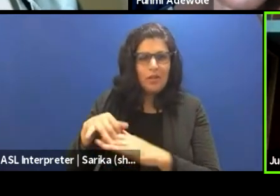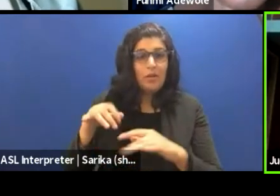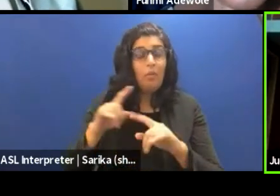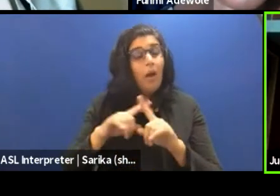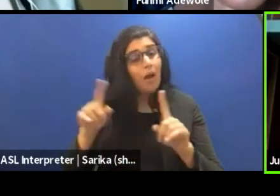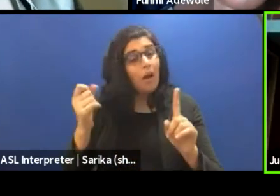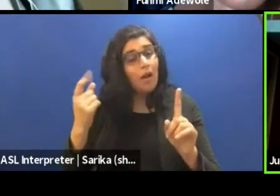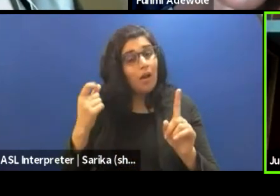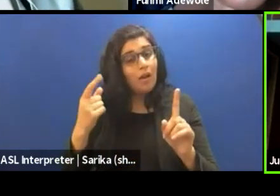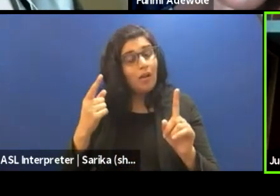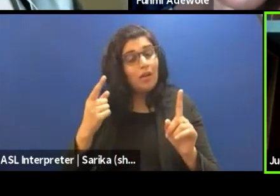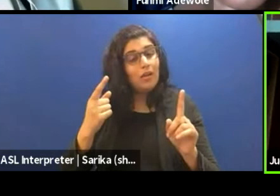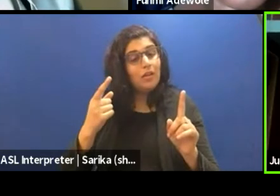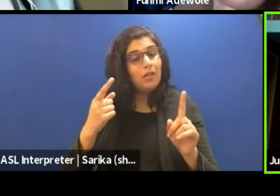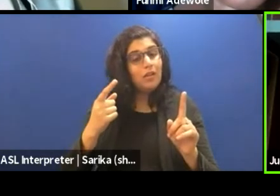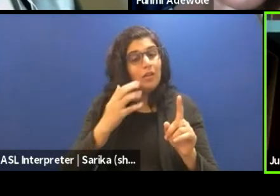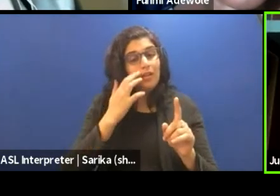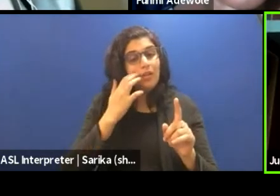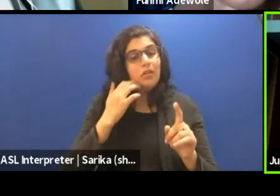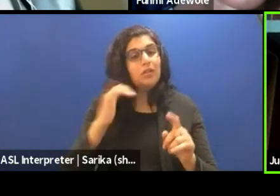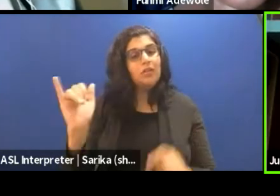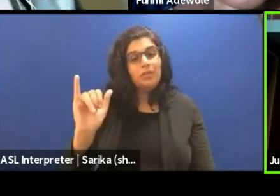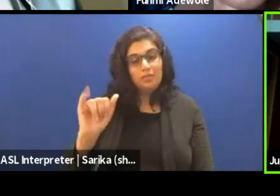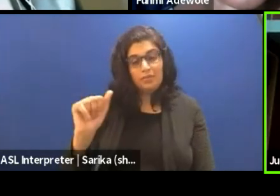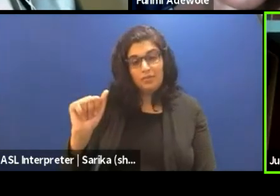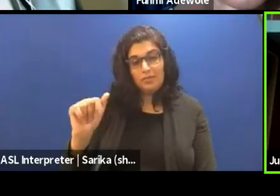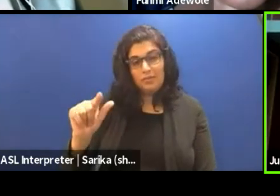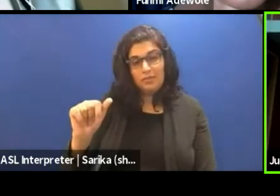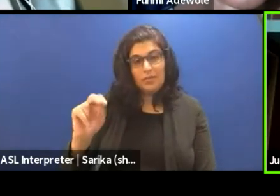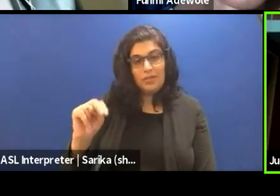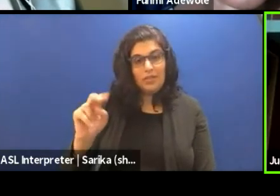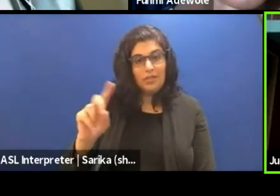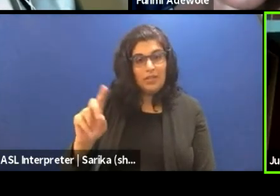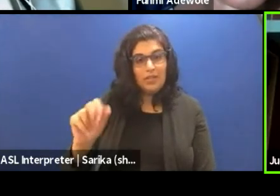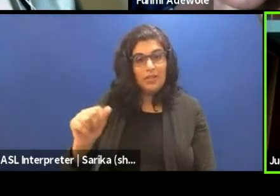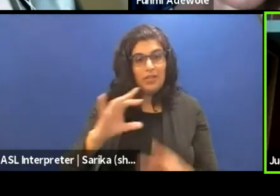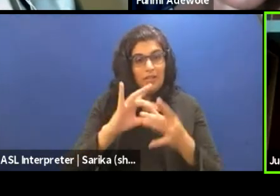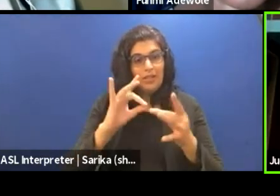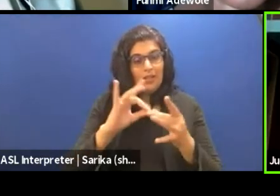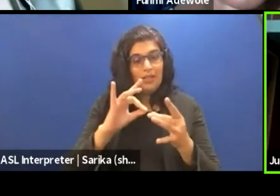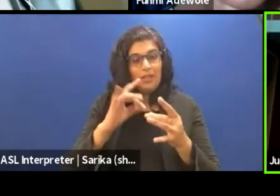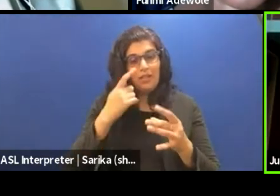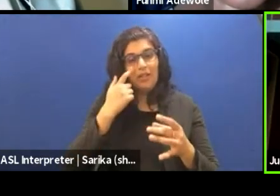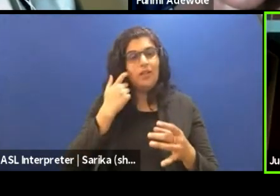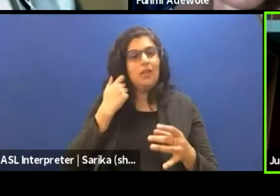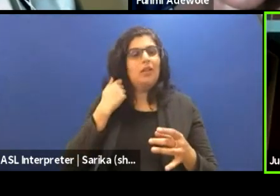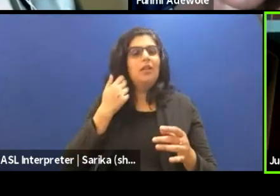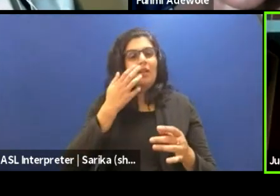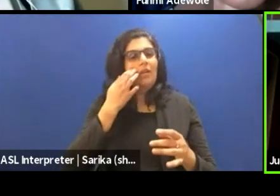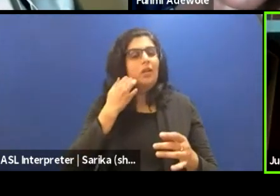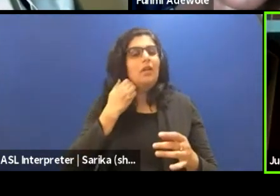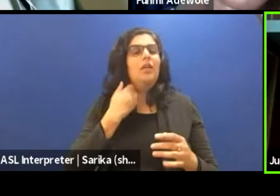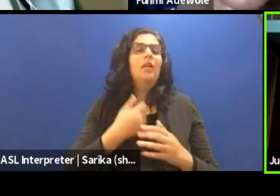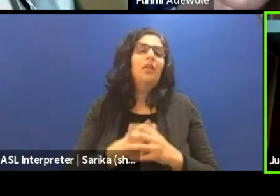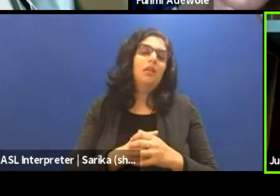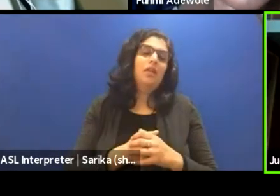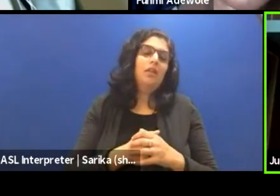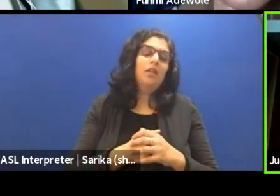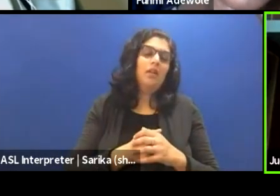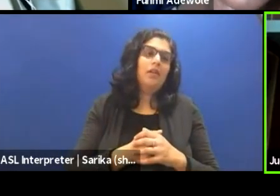said, just like what Aganza says, from even writing, I'll just give you a little analogy.